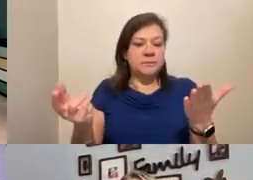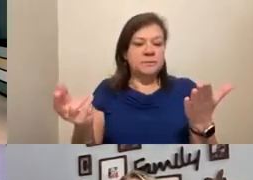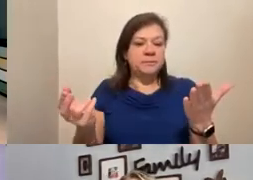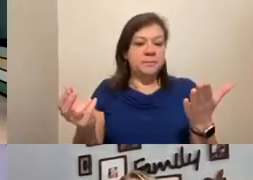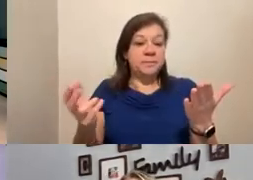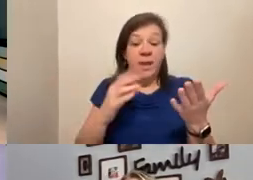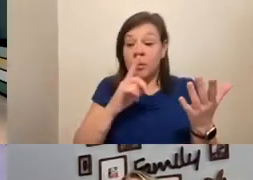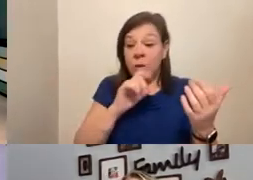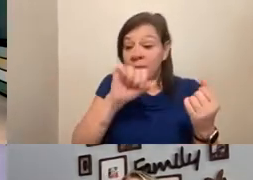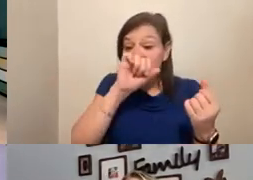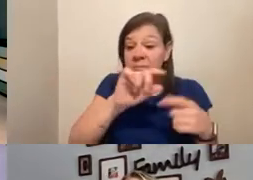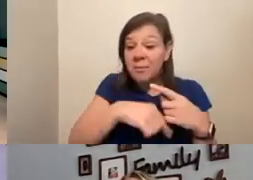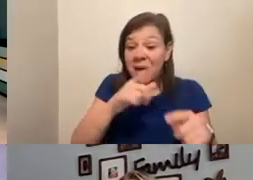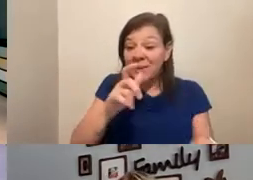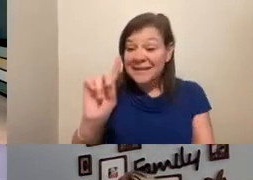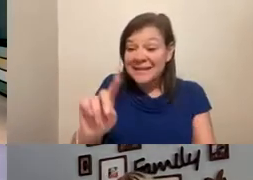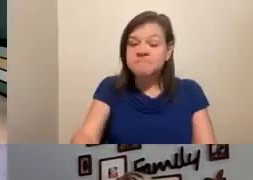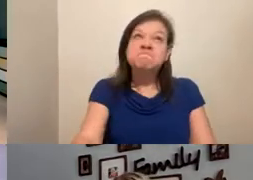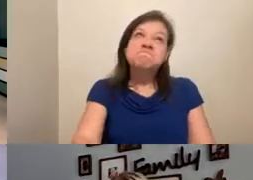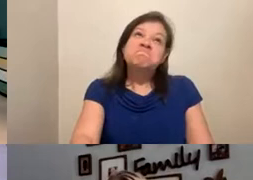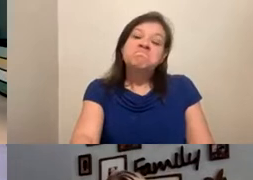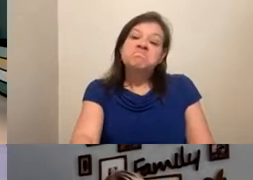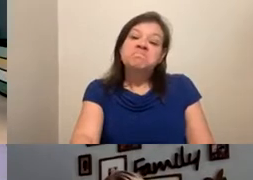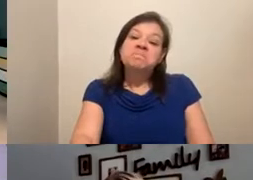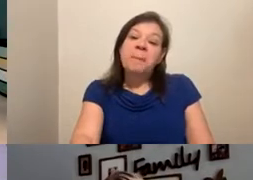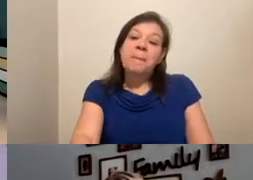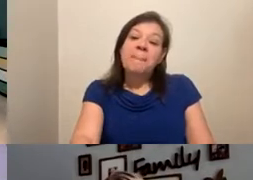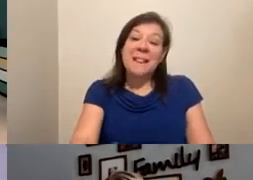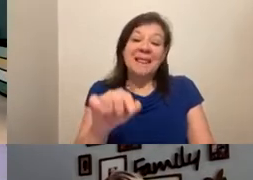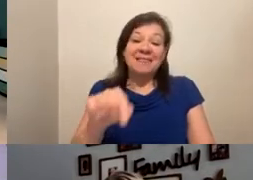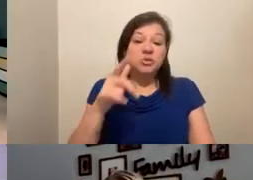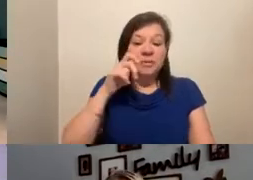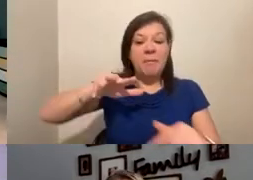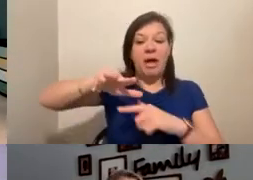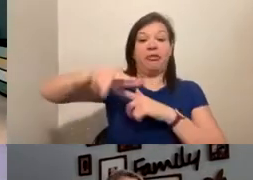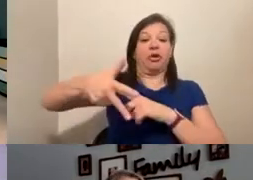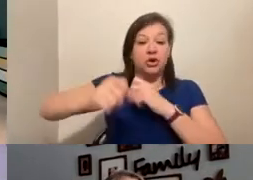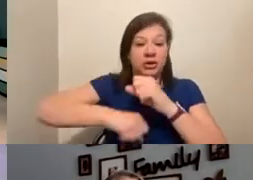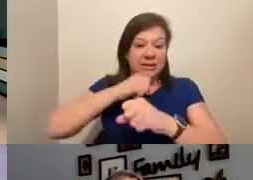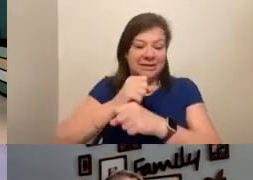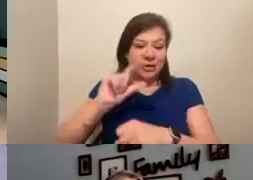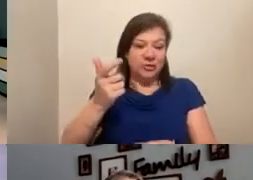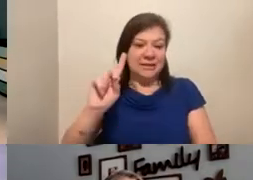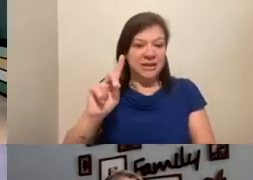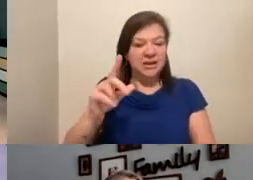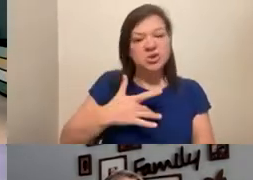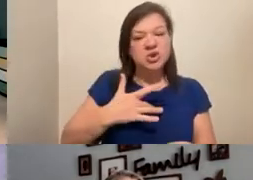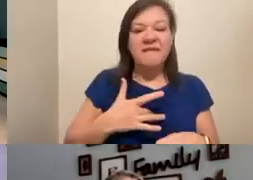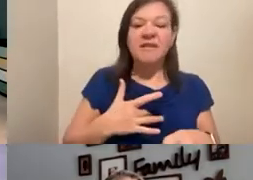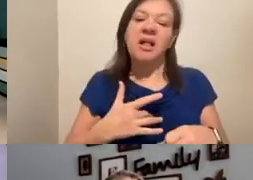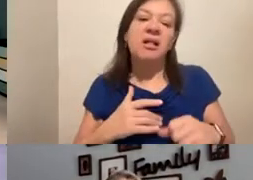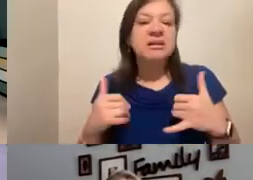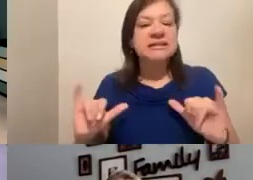what I love about LEAD, so this will be my third year coming to LEAD. So I feel a little bit like a newbie.